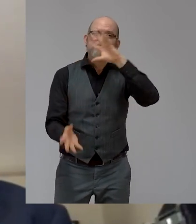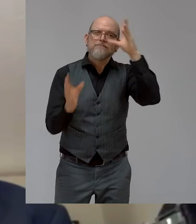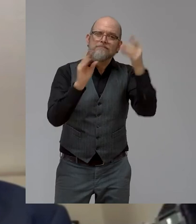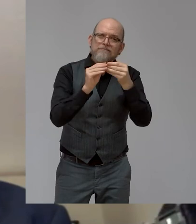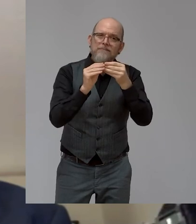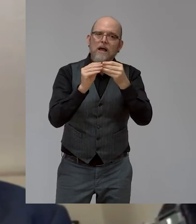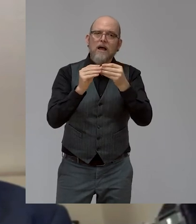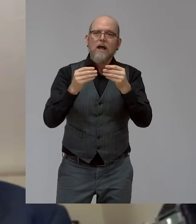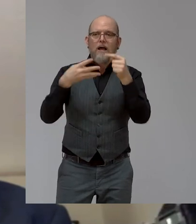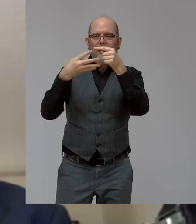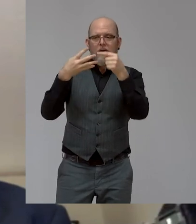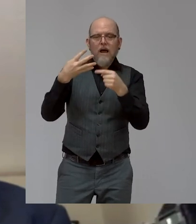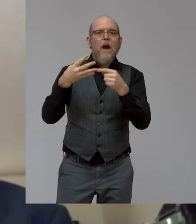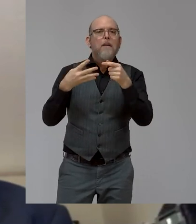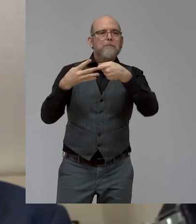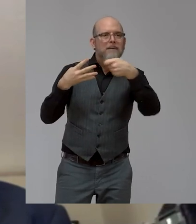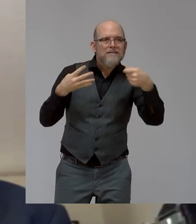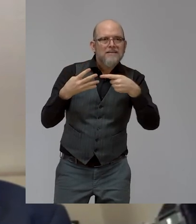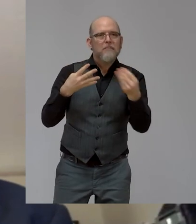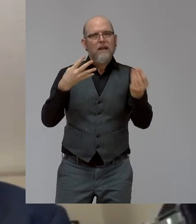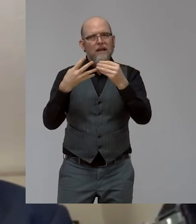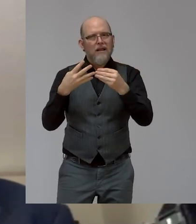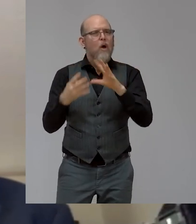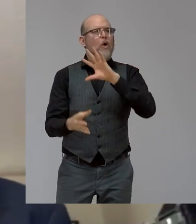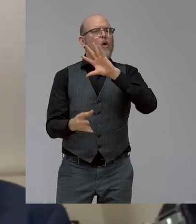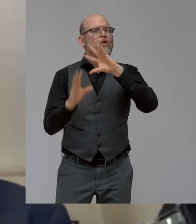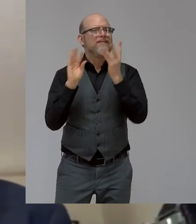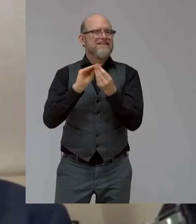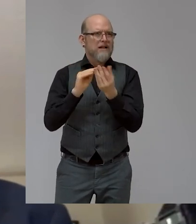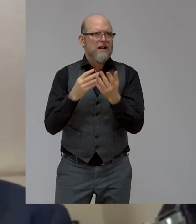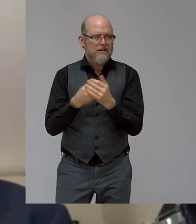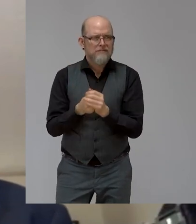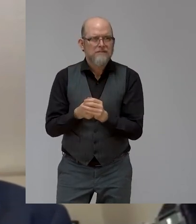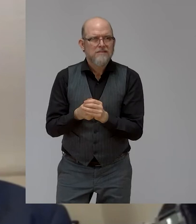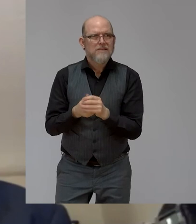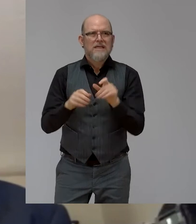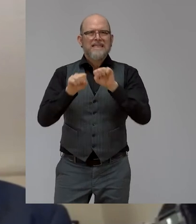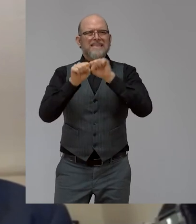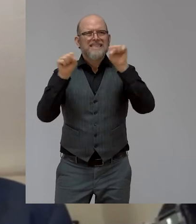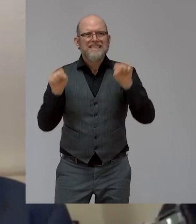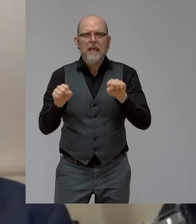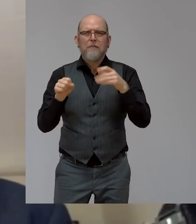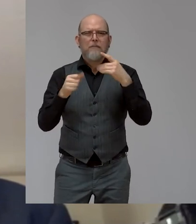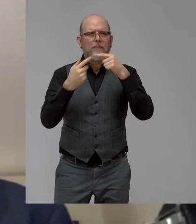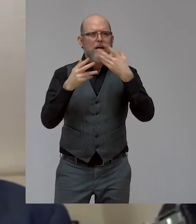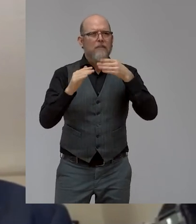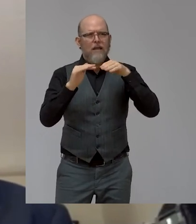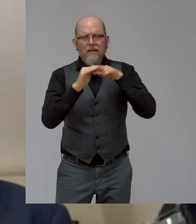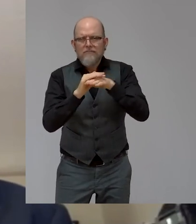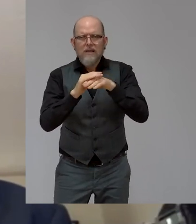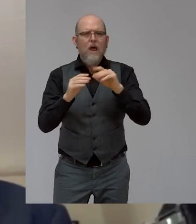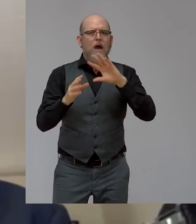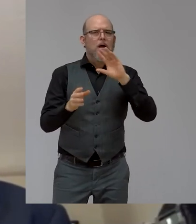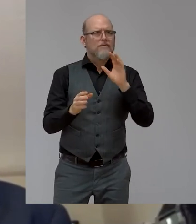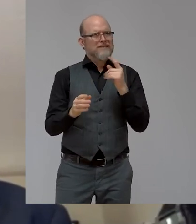resolve this issue. This is one tool, but it cannot be that governments